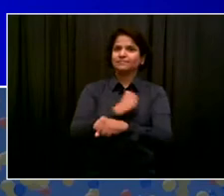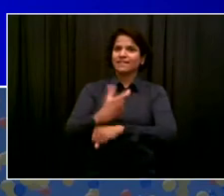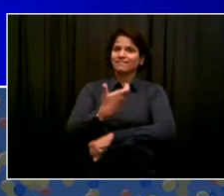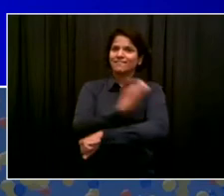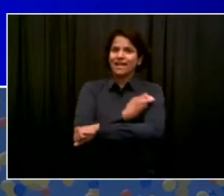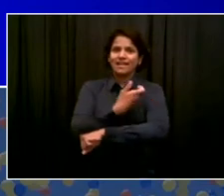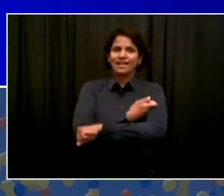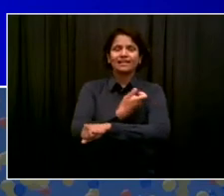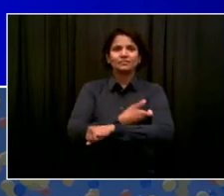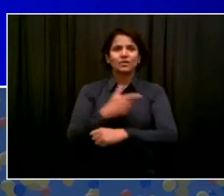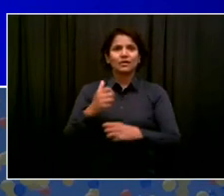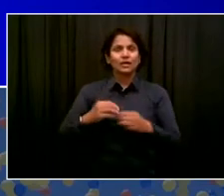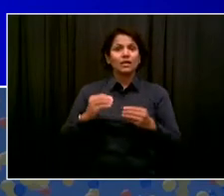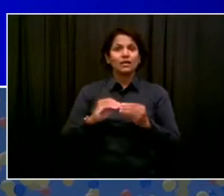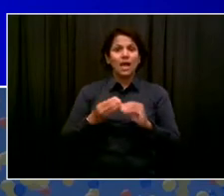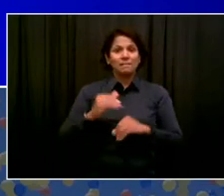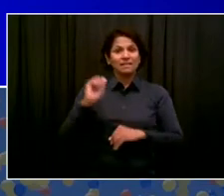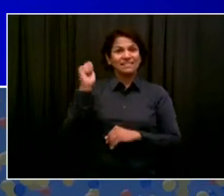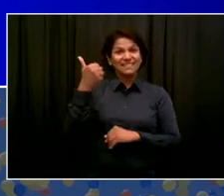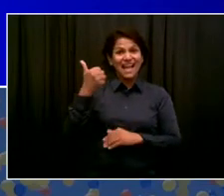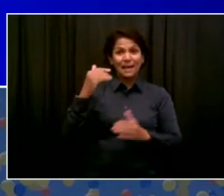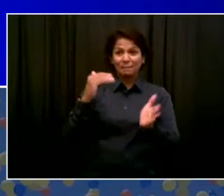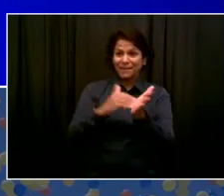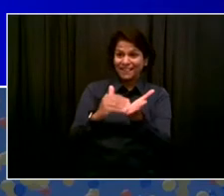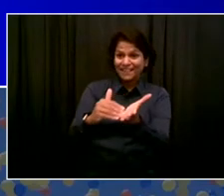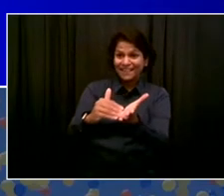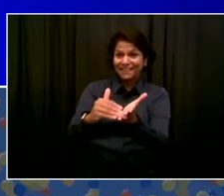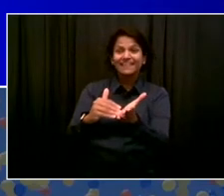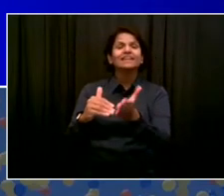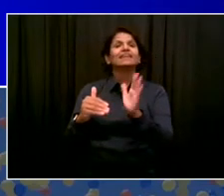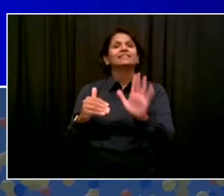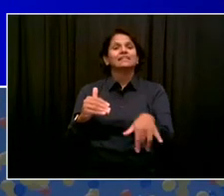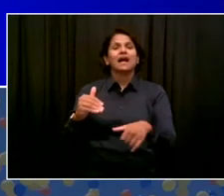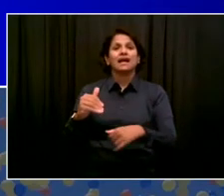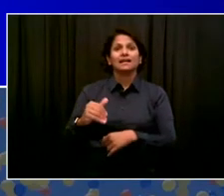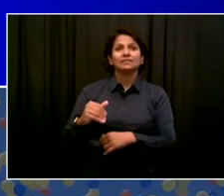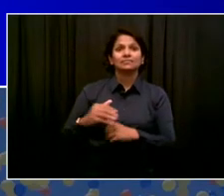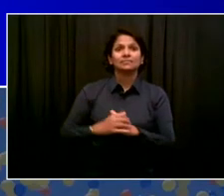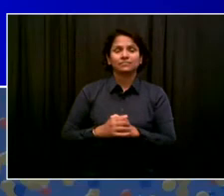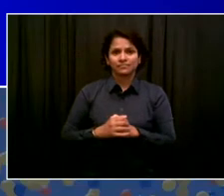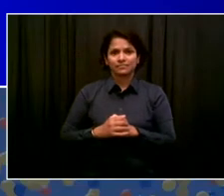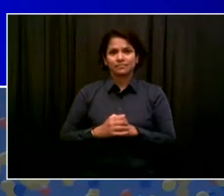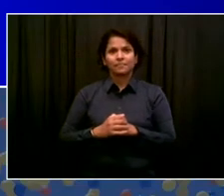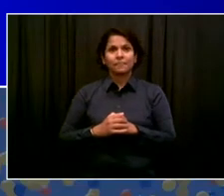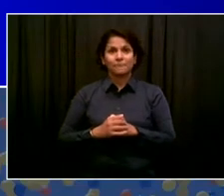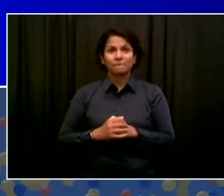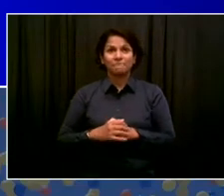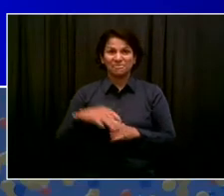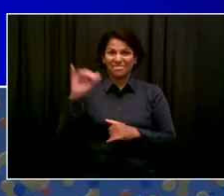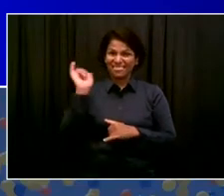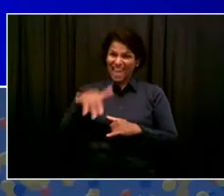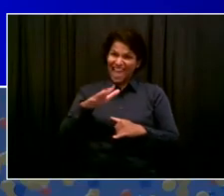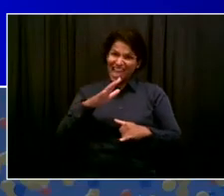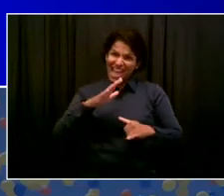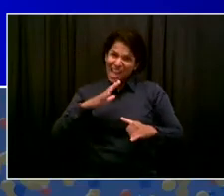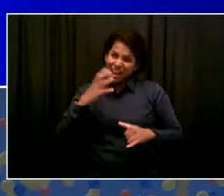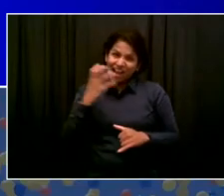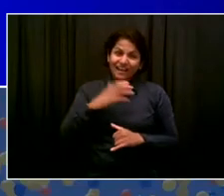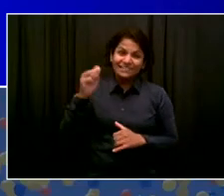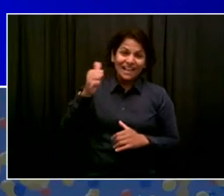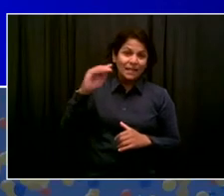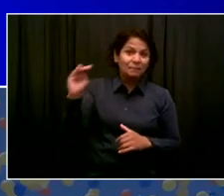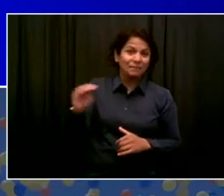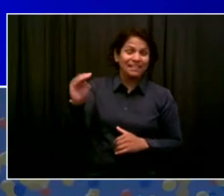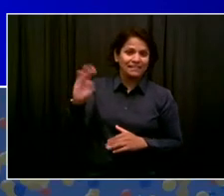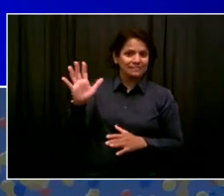,019 vaccinations given in this city, doses given in this city. Look, this is a very powerful